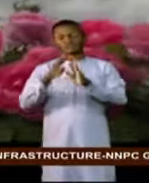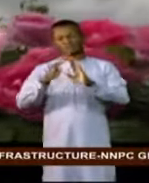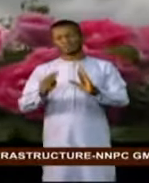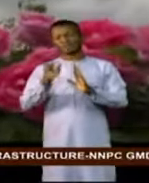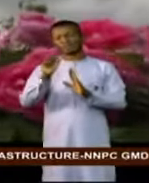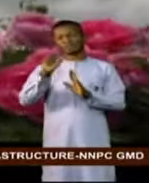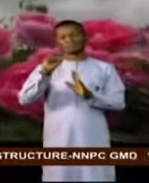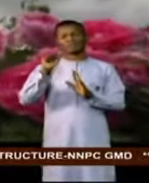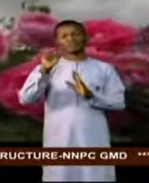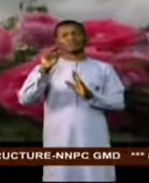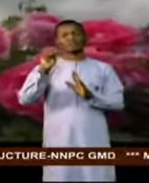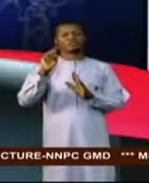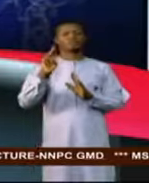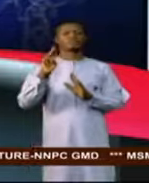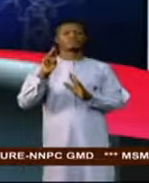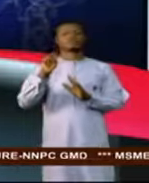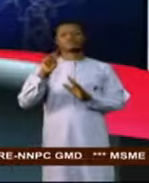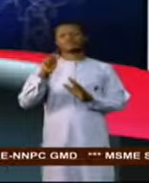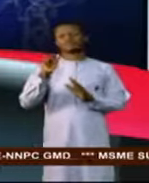Usambu, NTA News.